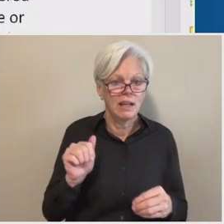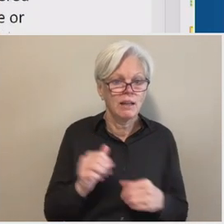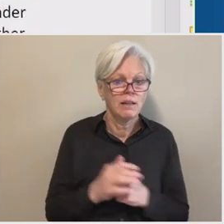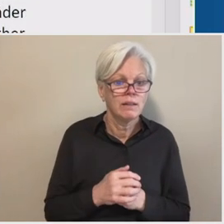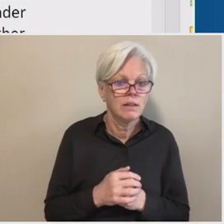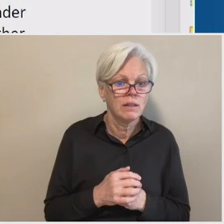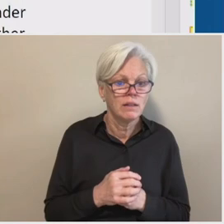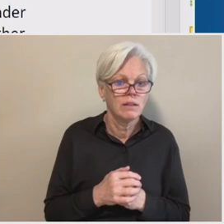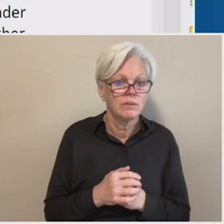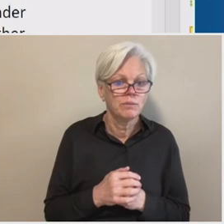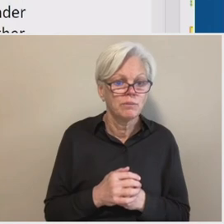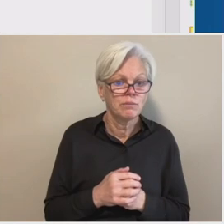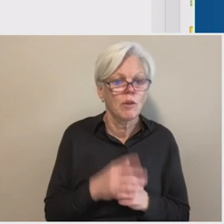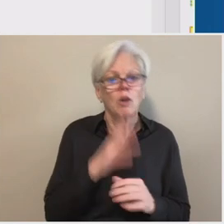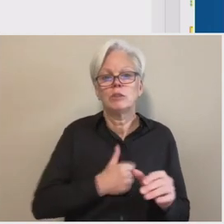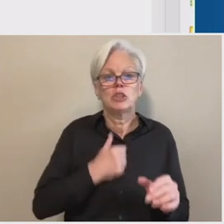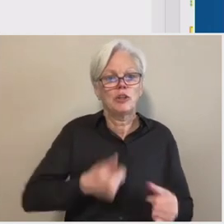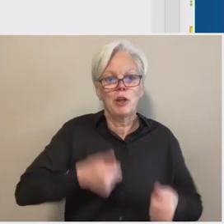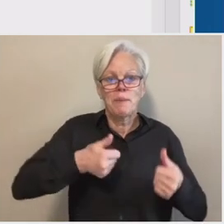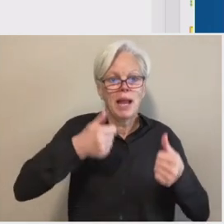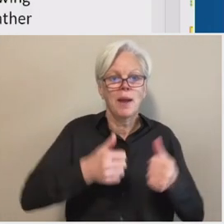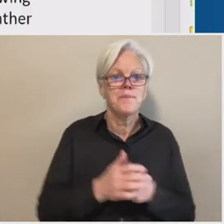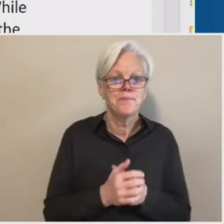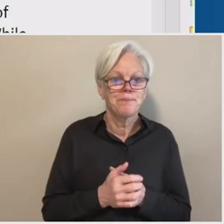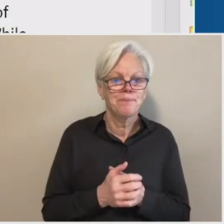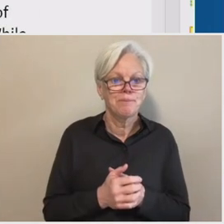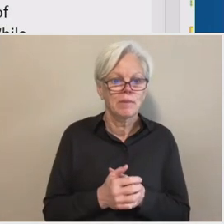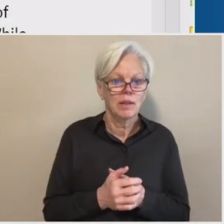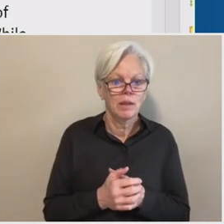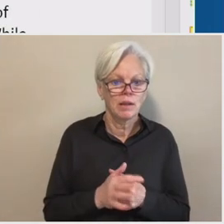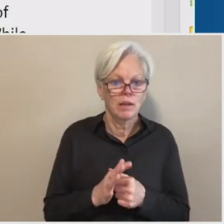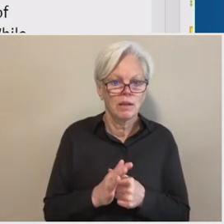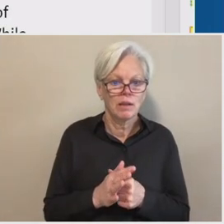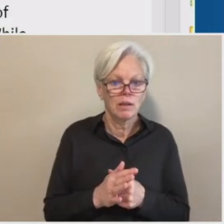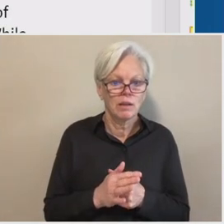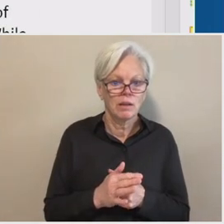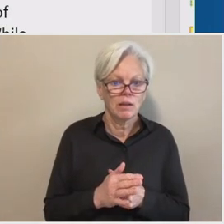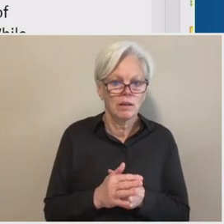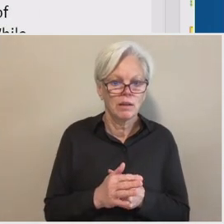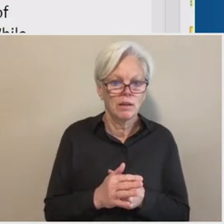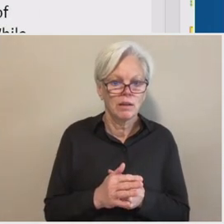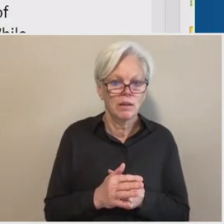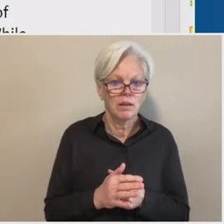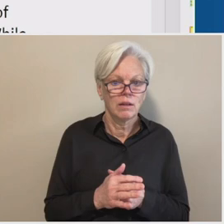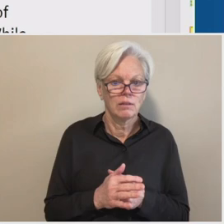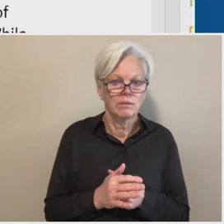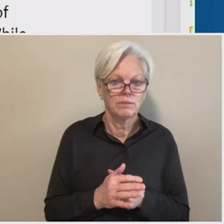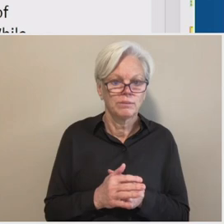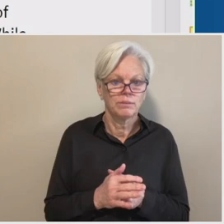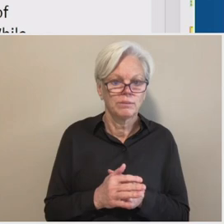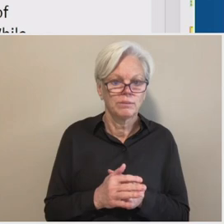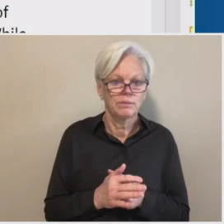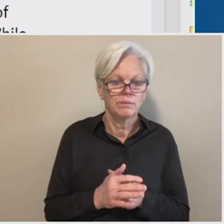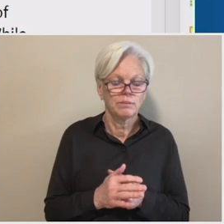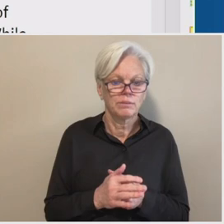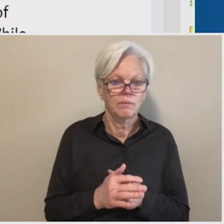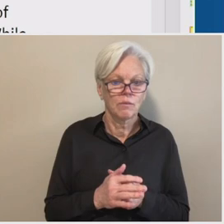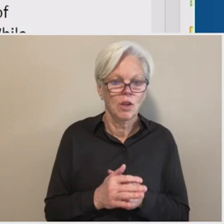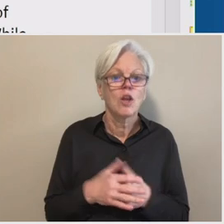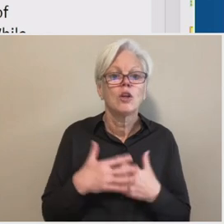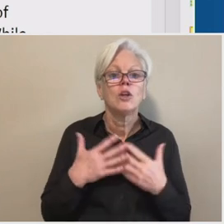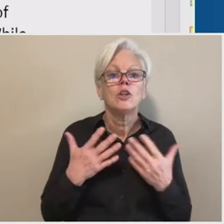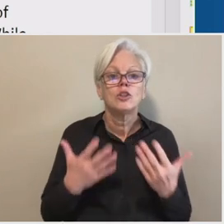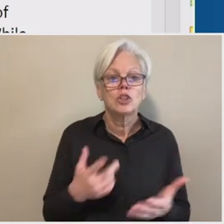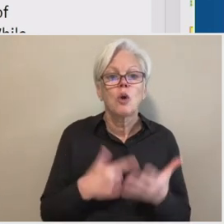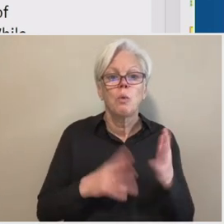Uh, oh, sorry, go back up. I'm going a little too far here. Um, so, um, the, uh, what we're